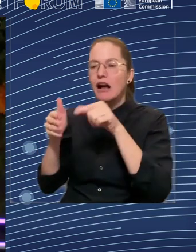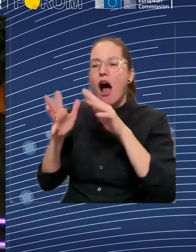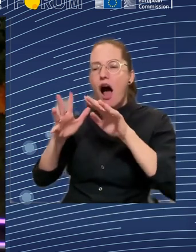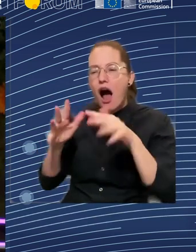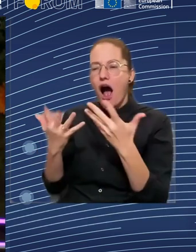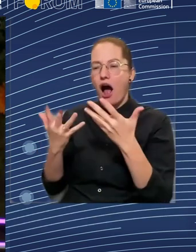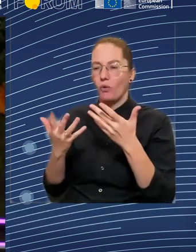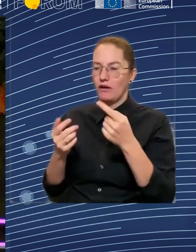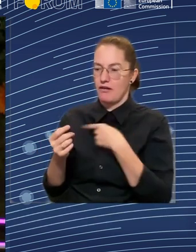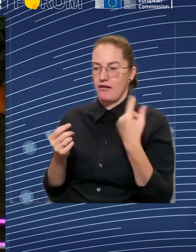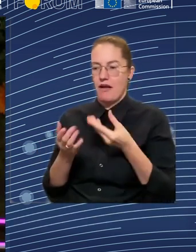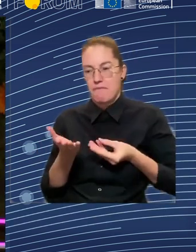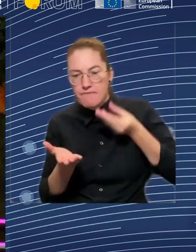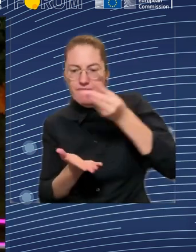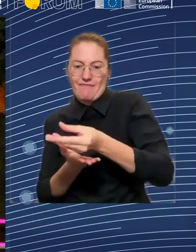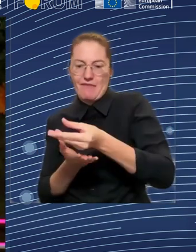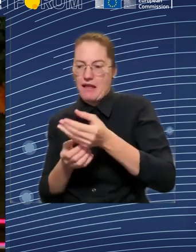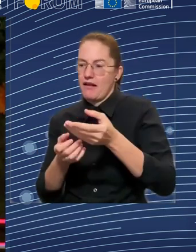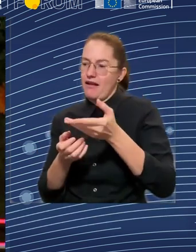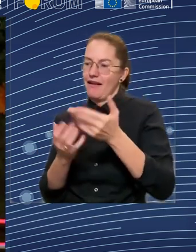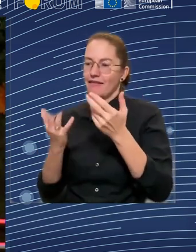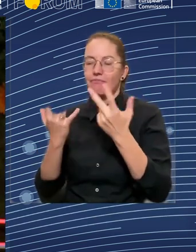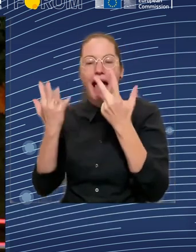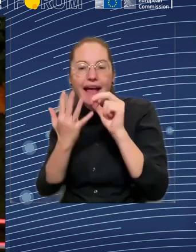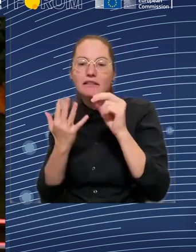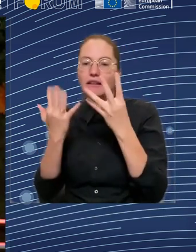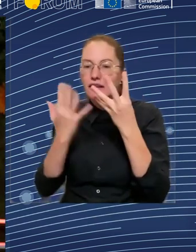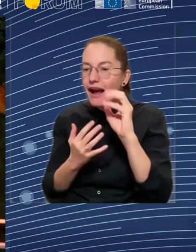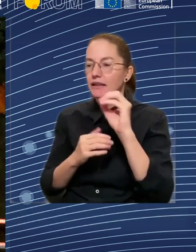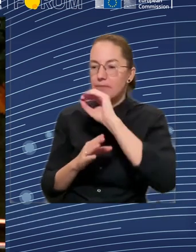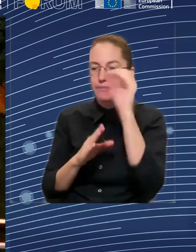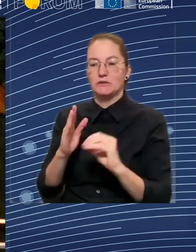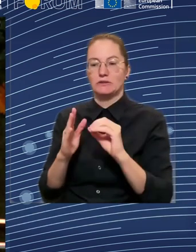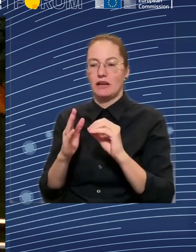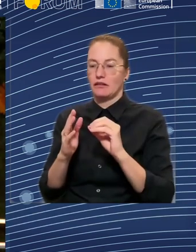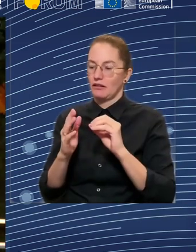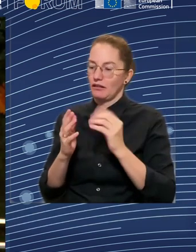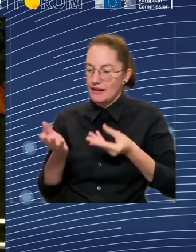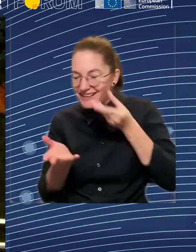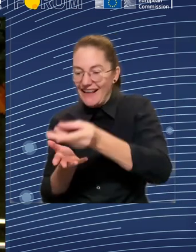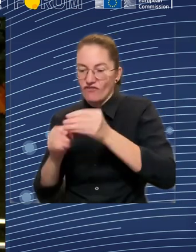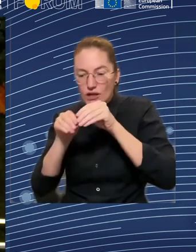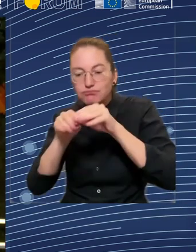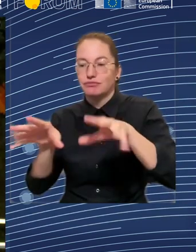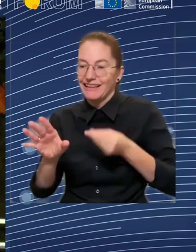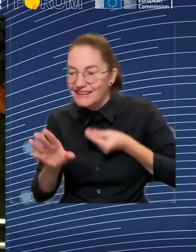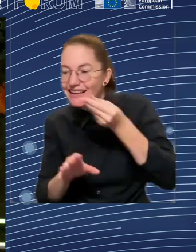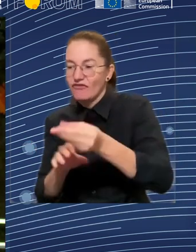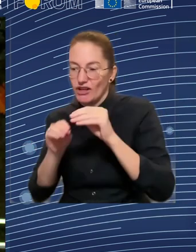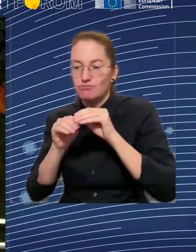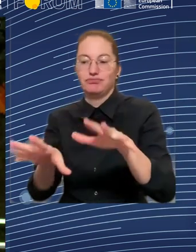contributory benefits and how we have organized them differ quite extensively across Europe. So, I can see the